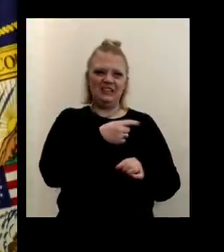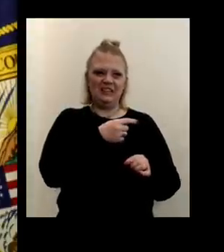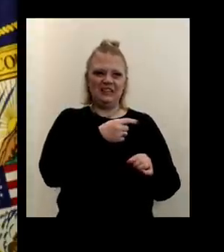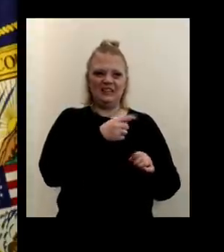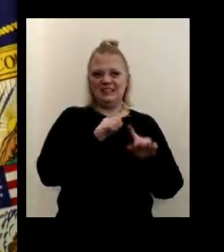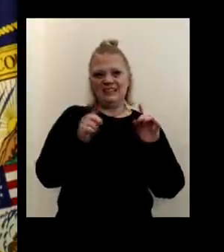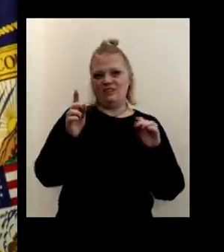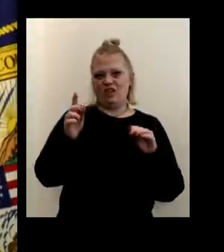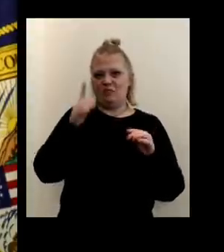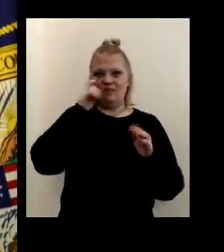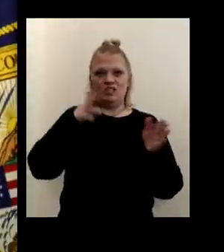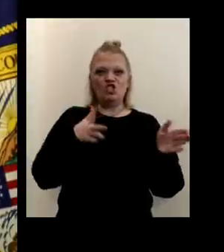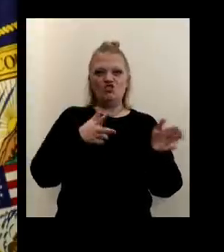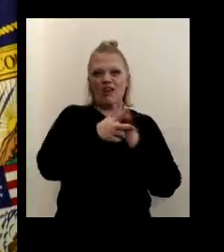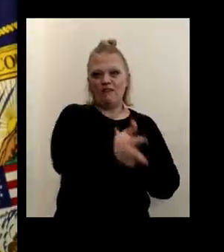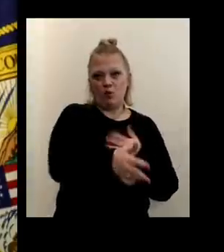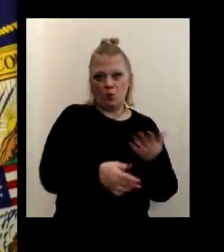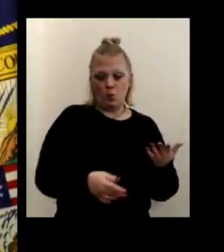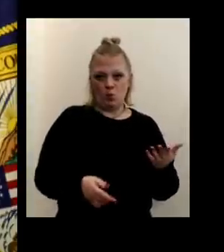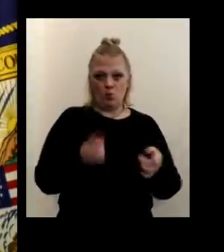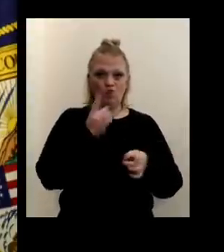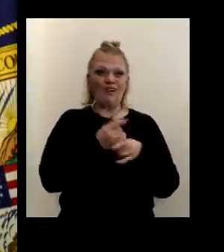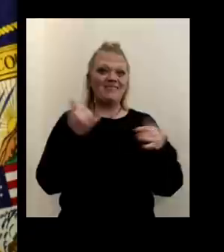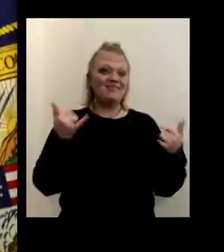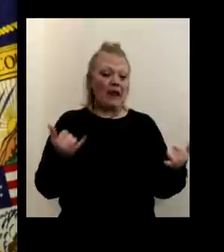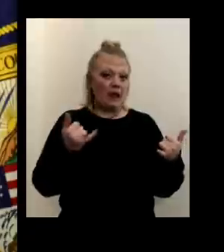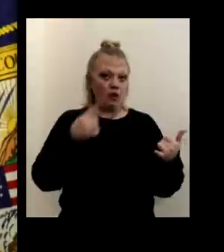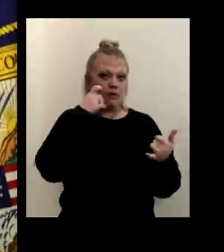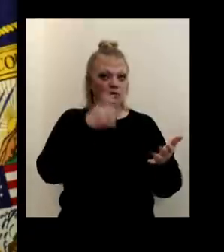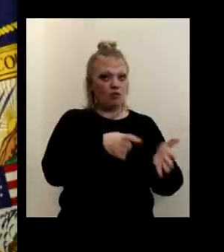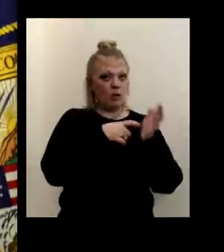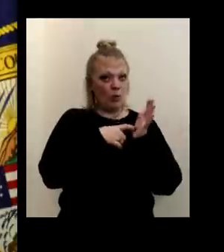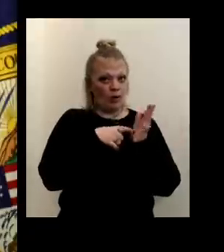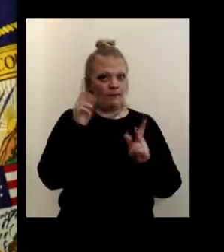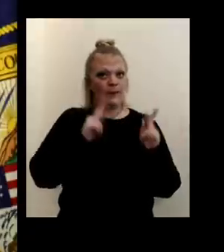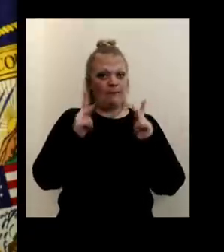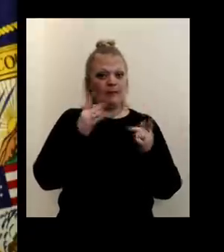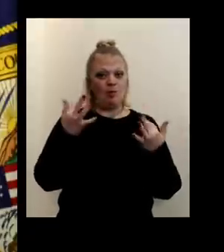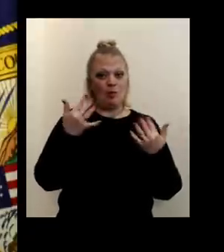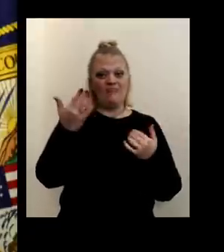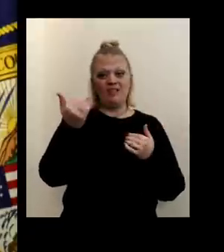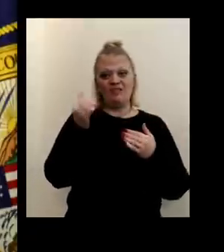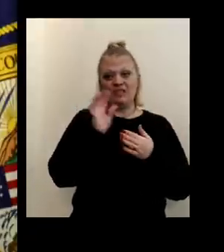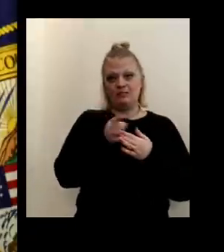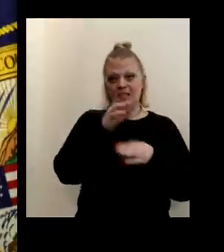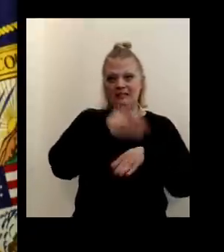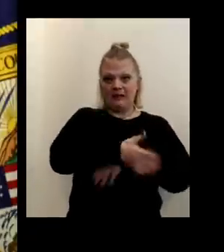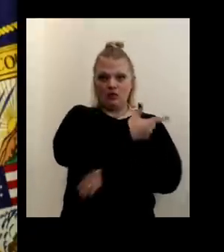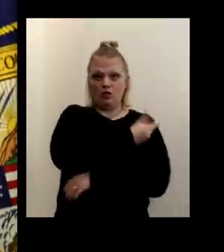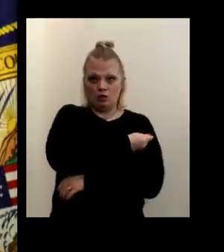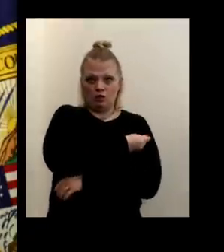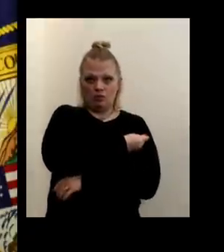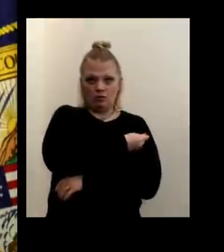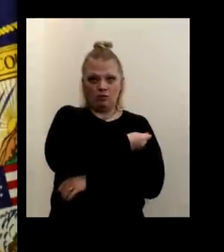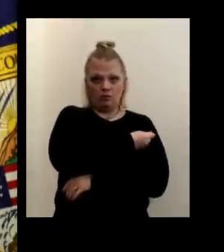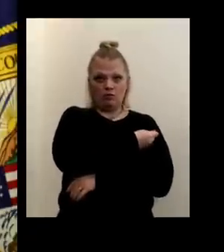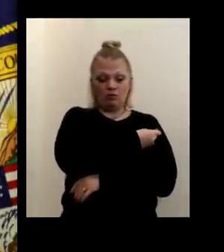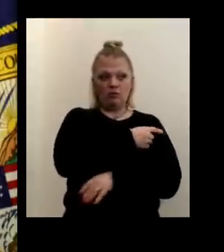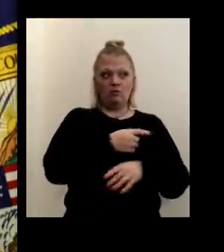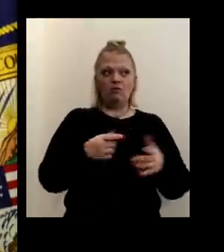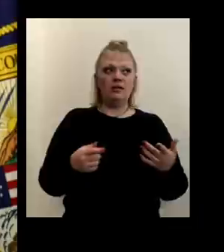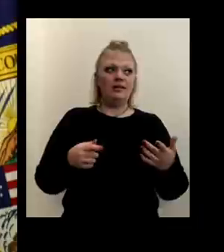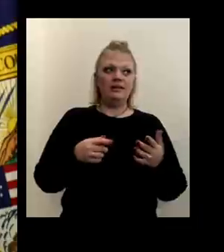because this is a drive through site. And right now, because of the requirement that people wait 15 minutes afterwards, after they get the vaccine dose,